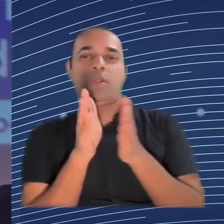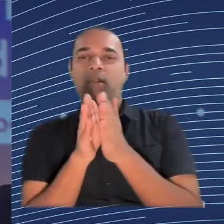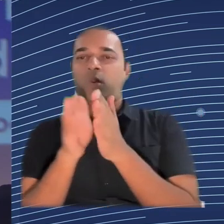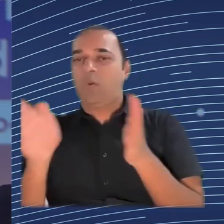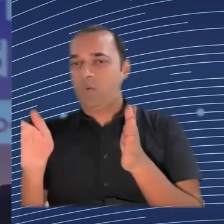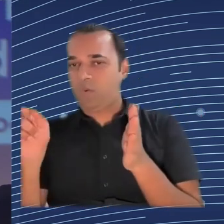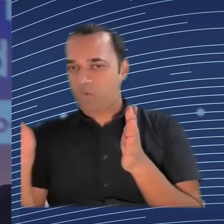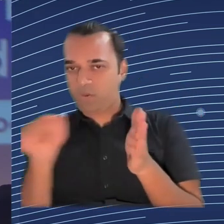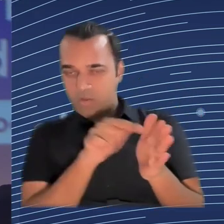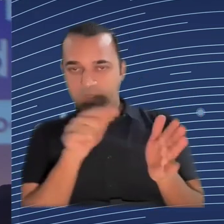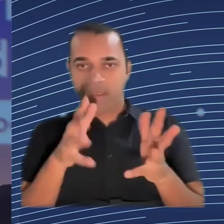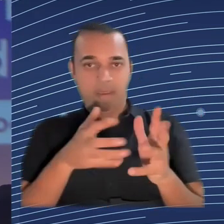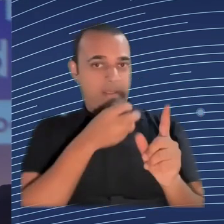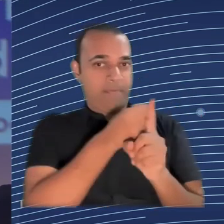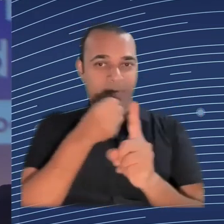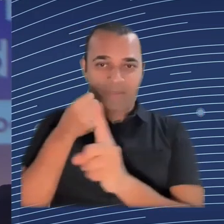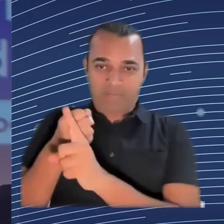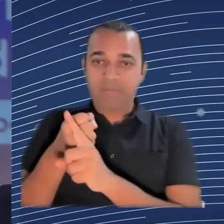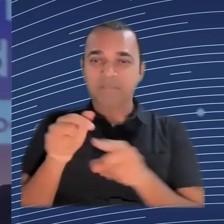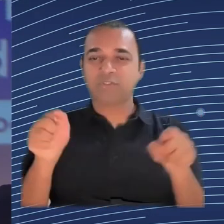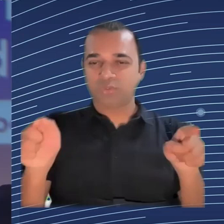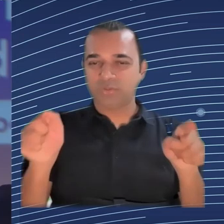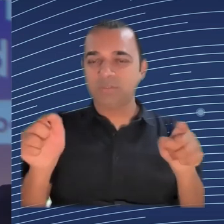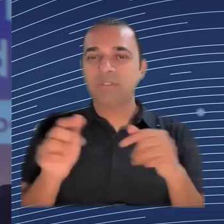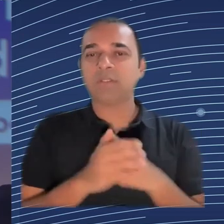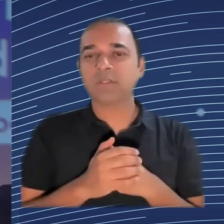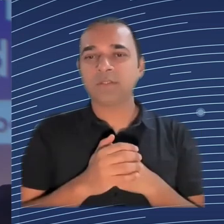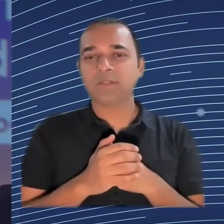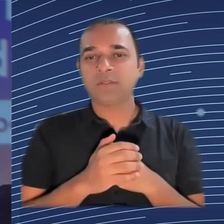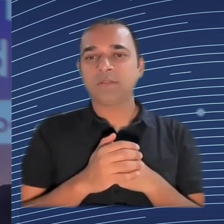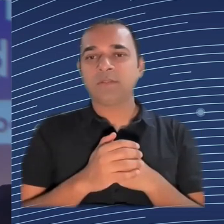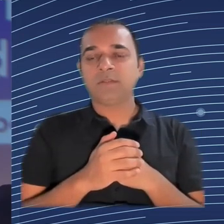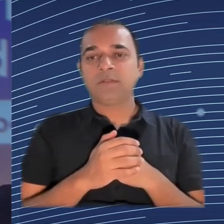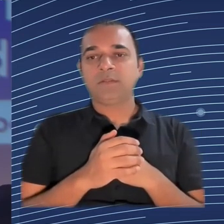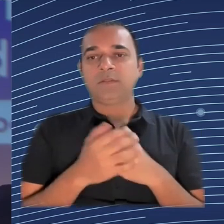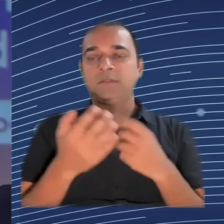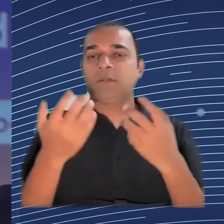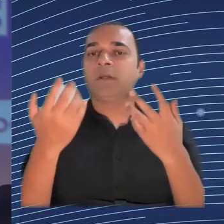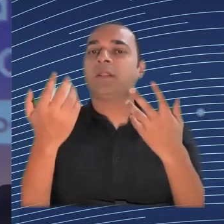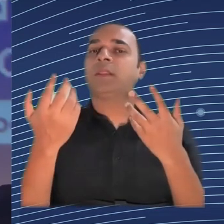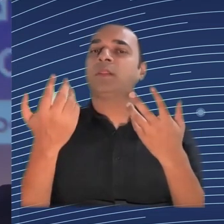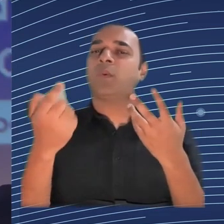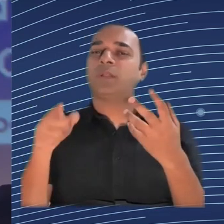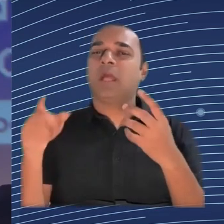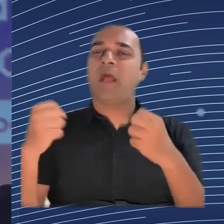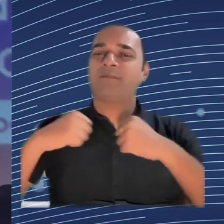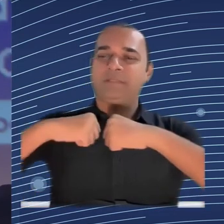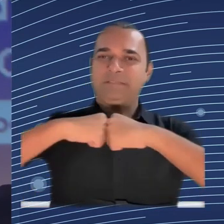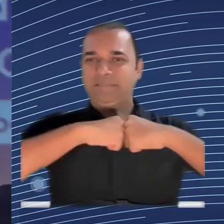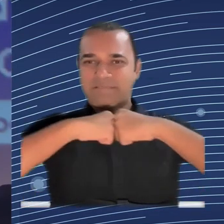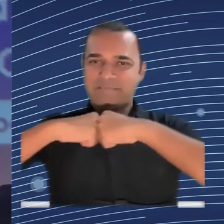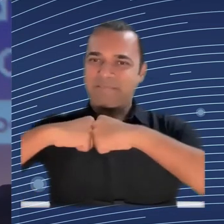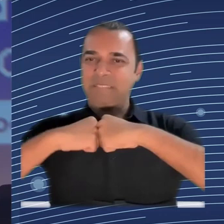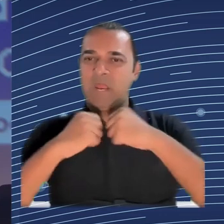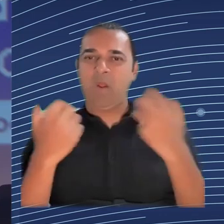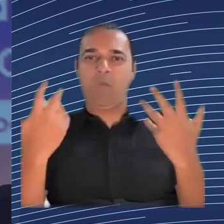of the interest of the business. And these are discussions, strategic discussions that are often held at board or C-level in companies,